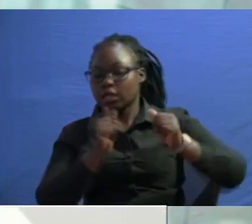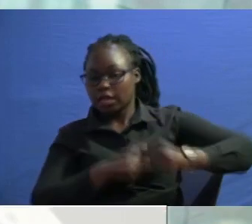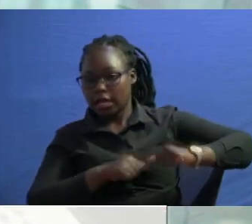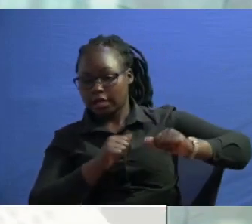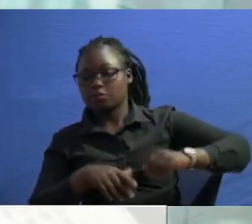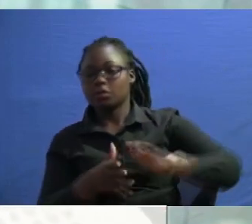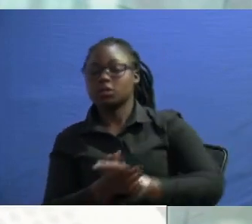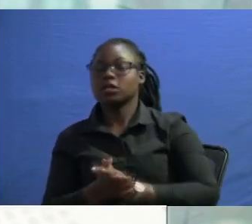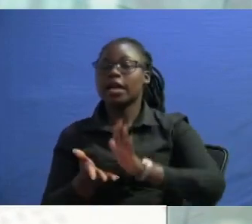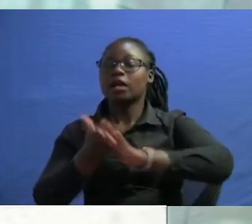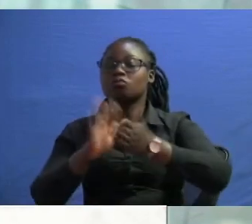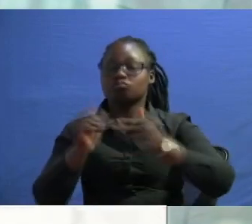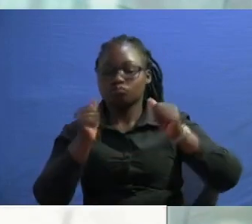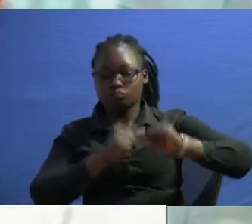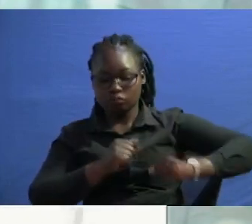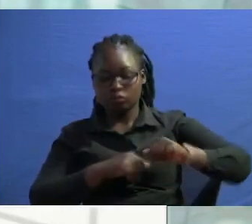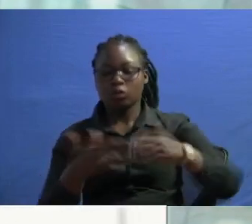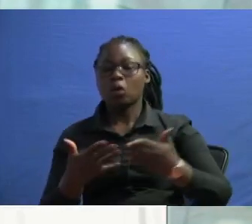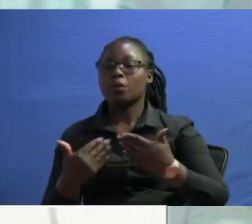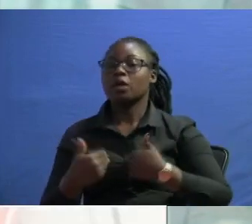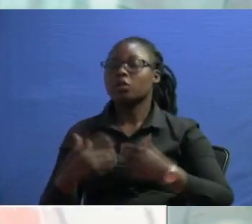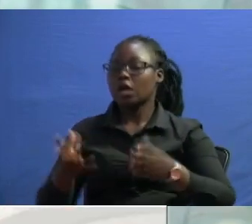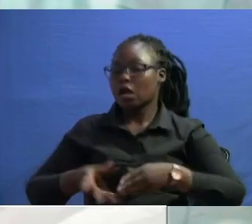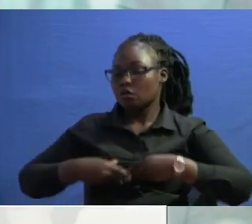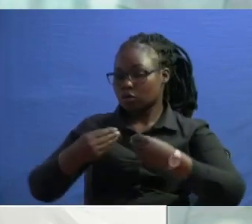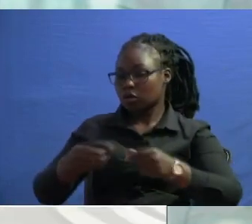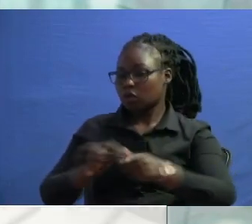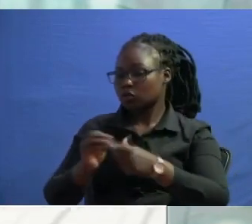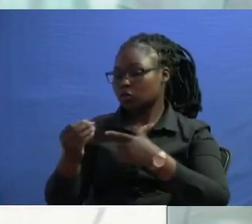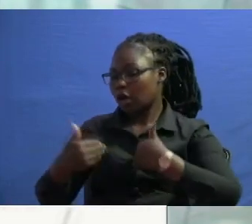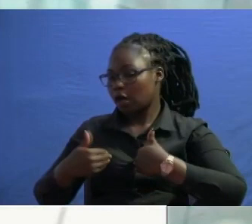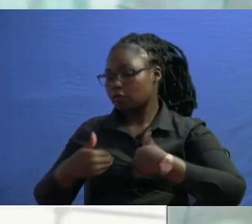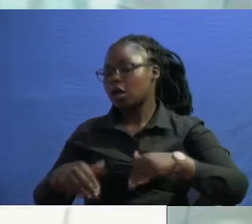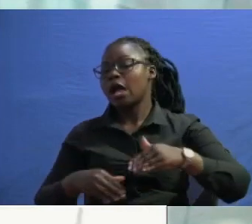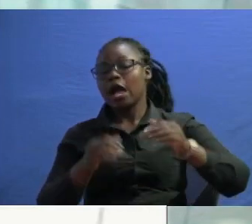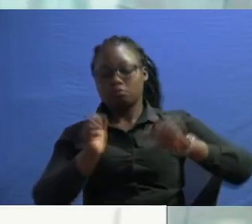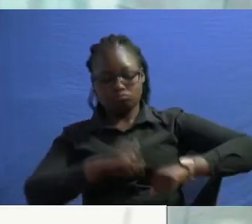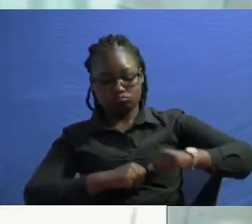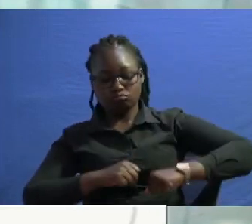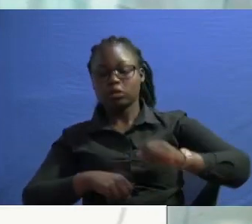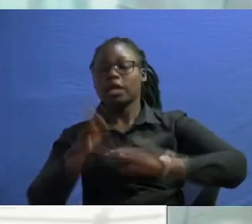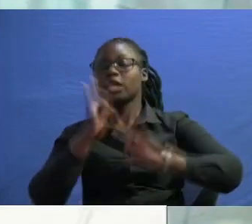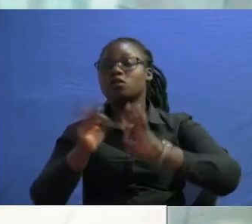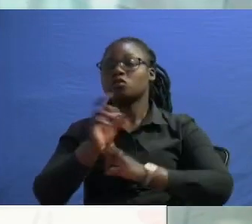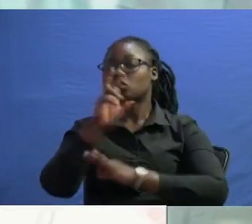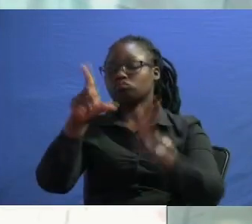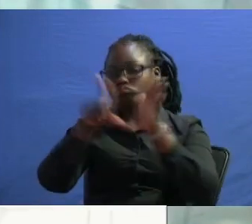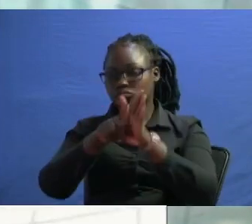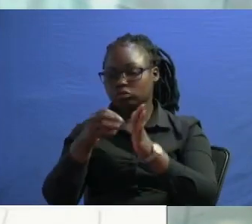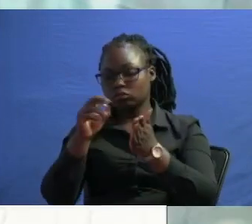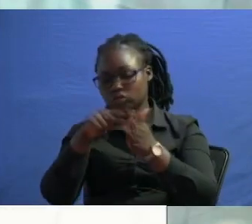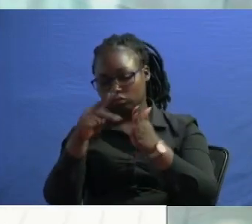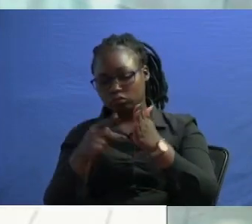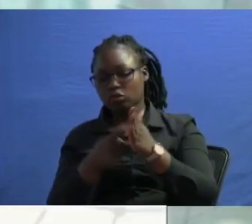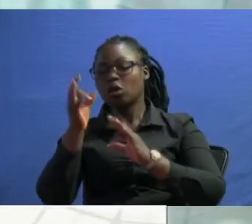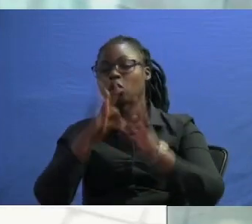okay yeah it becomes an agreement where there's an agreement and there's an acceptance you know when you look at the law of contract there may be